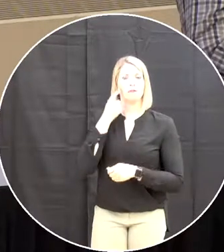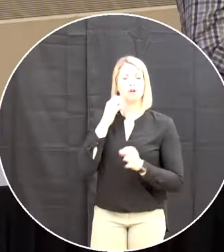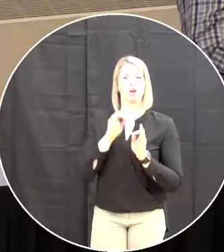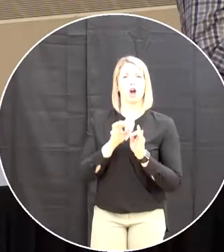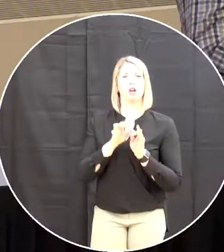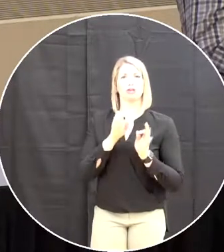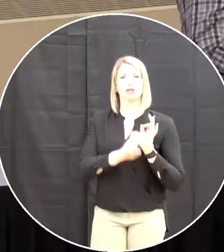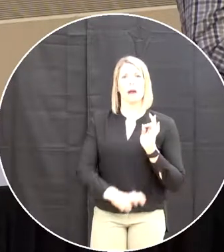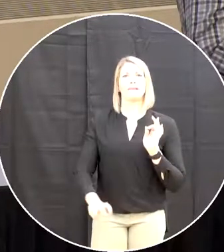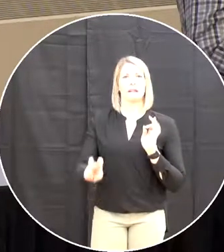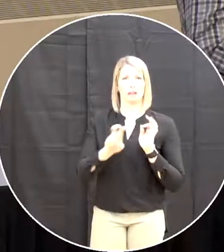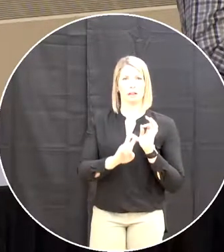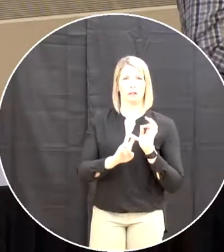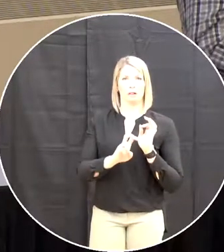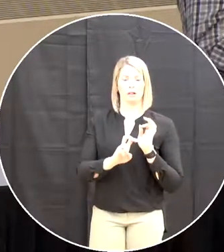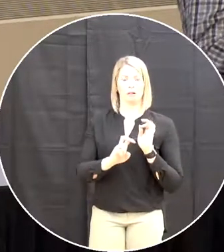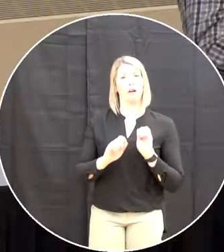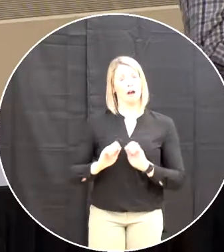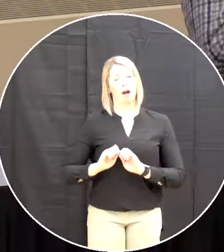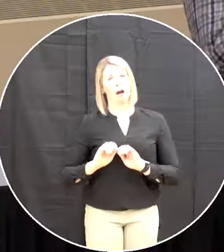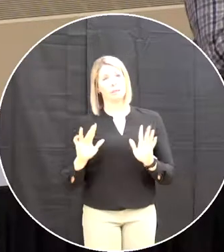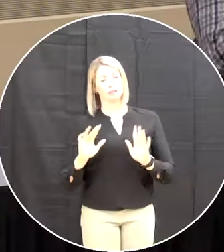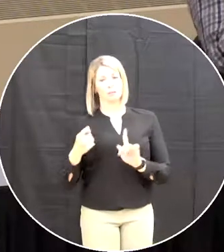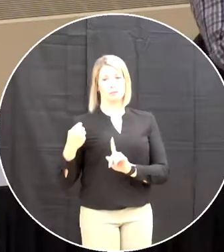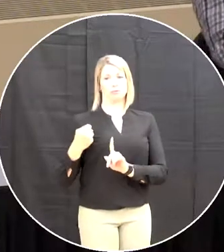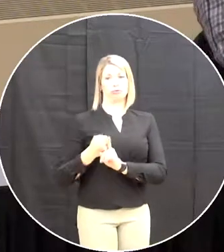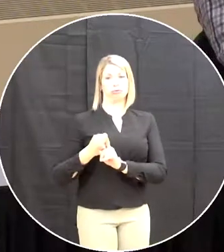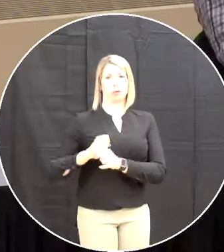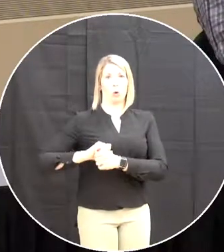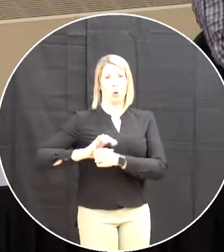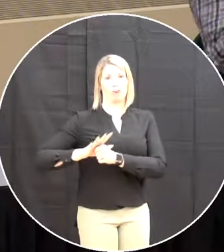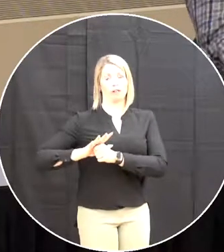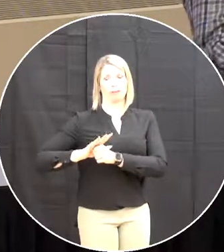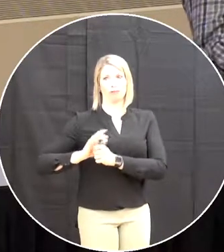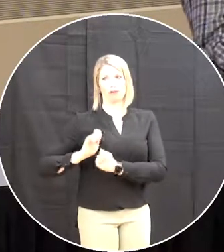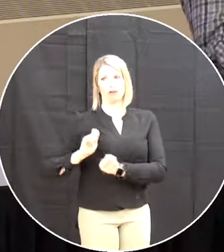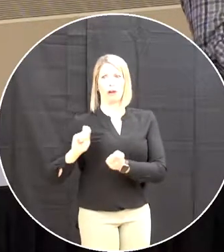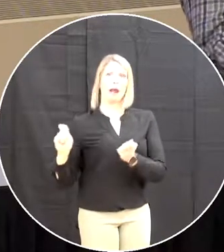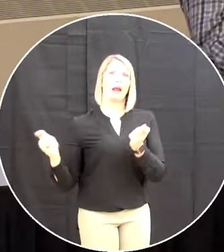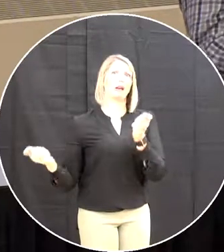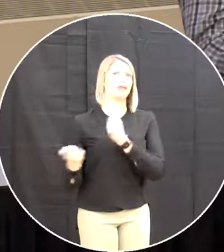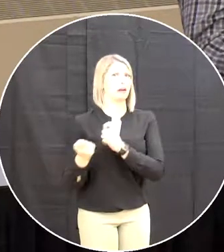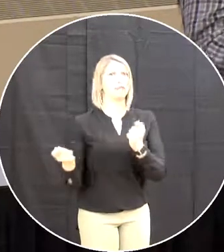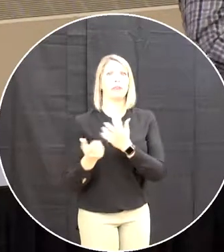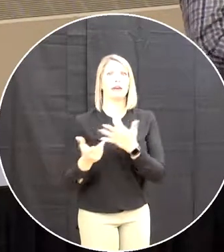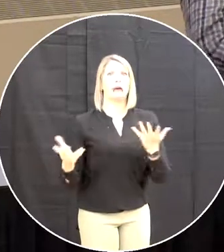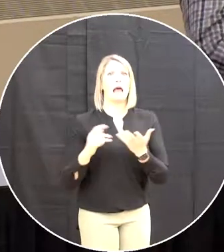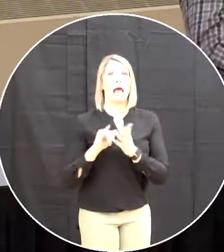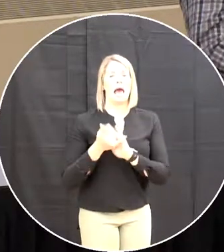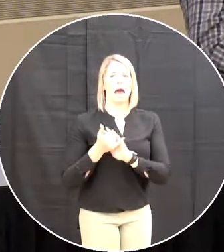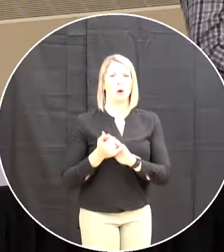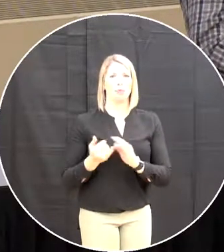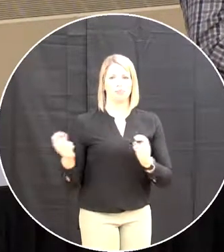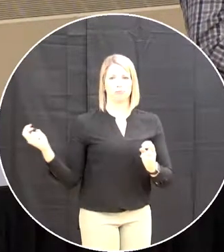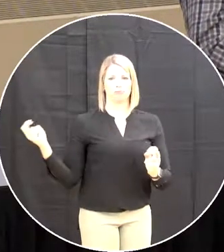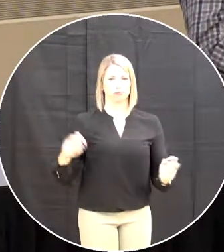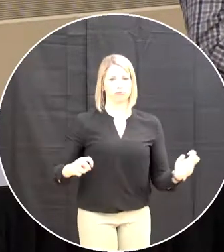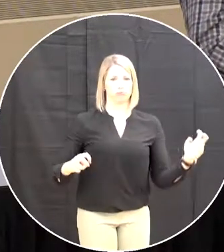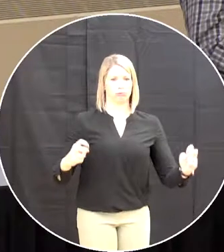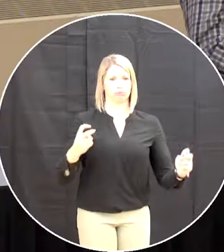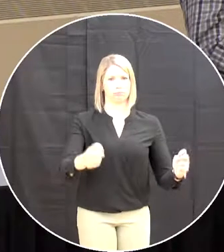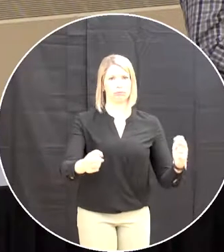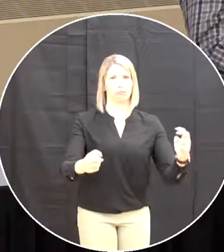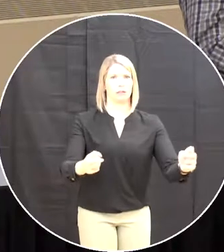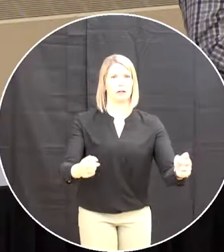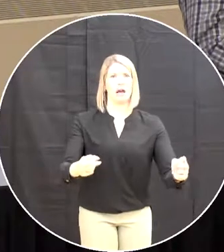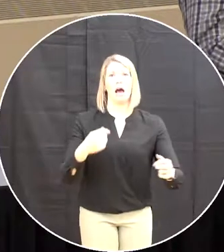the pandemic has made a lot of difference to the way that some of us are able to get to these meetings uh you know when when we started out back in